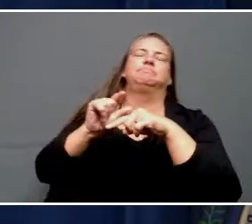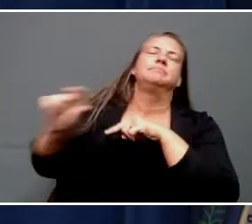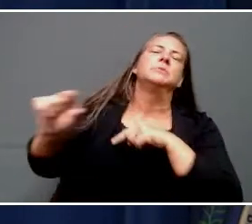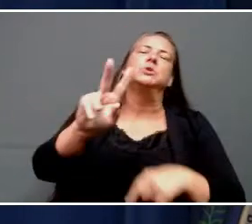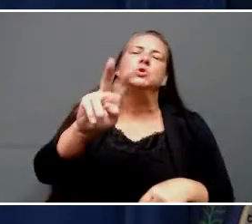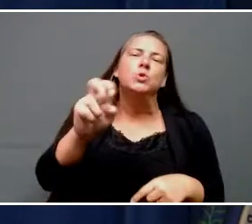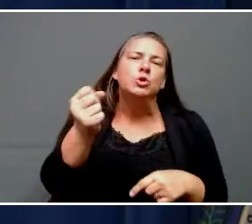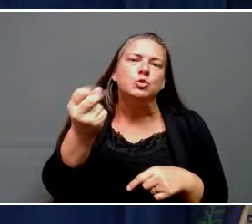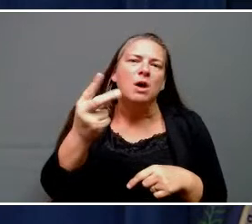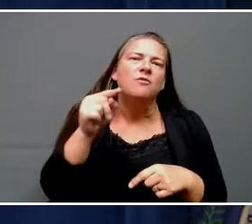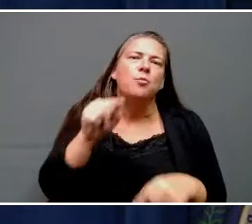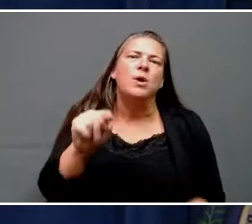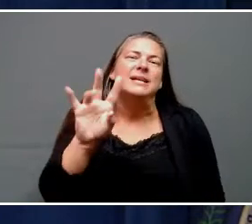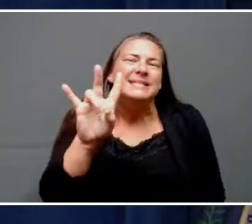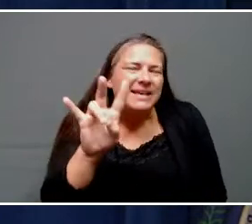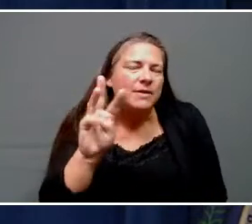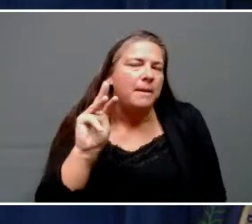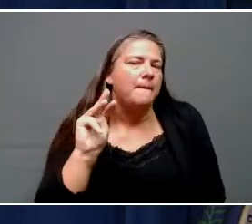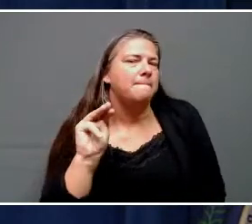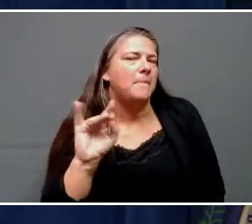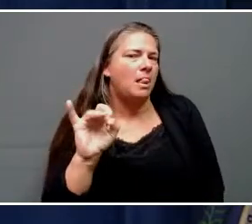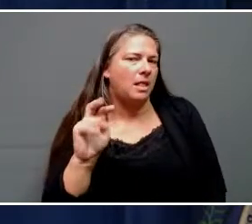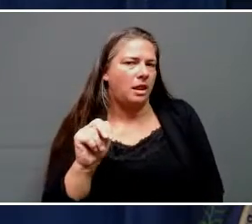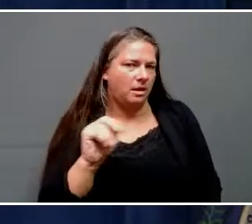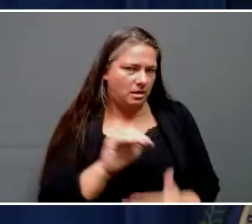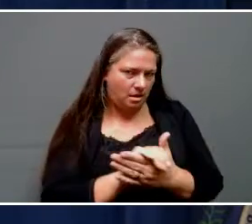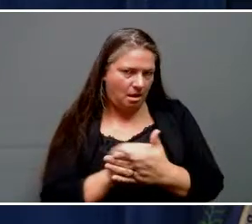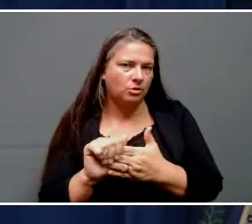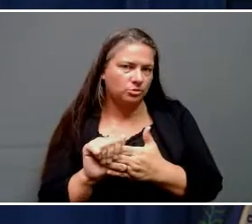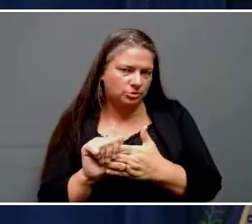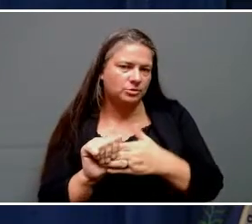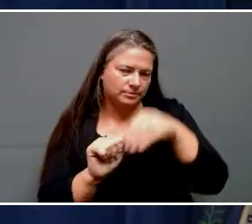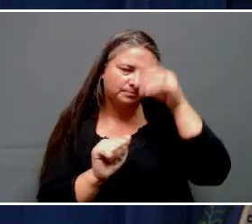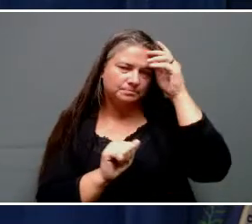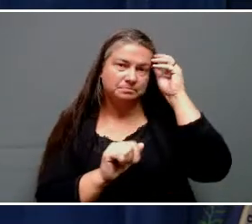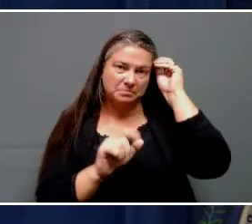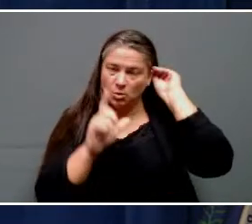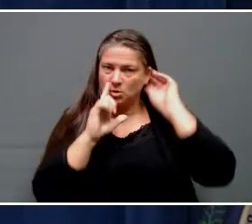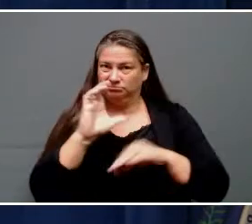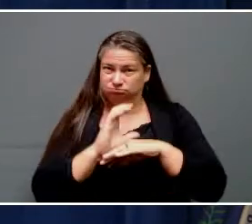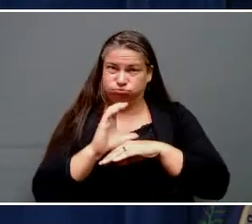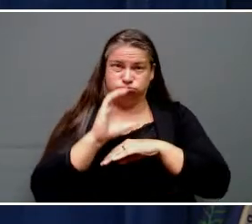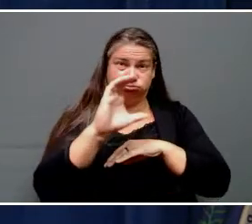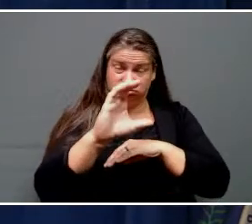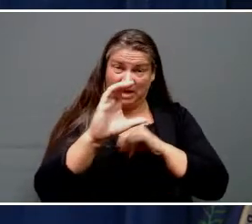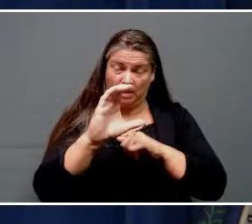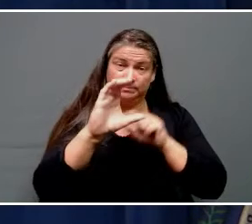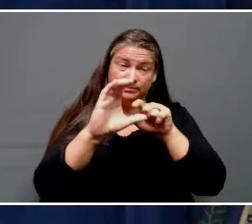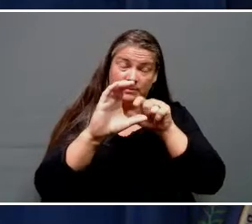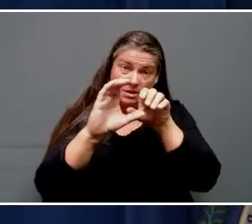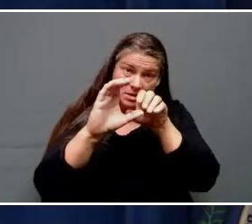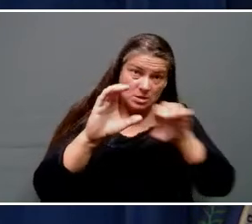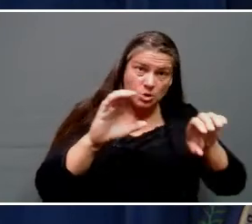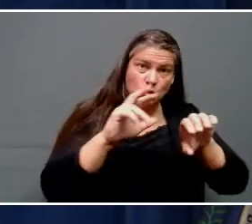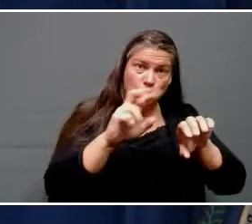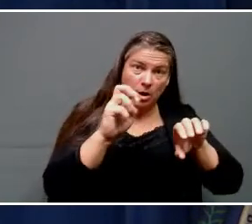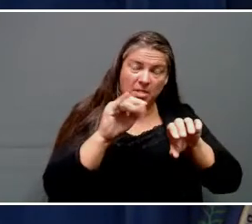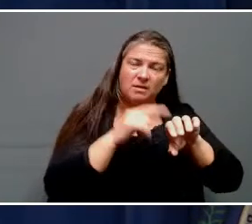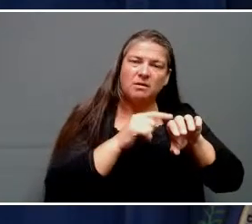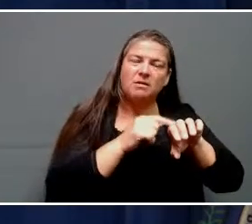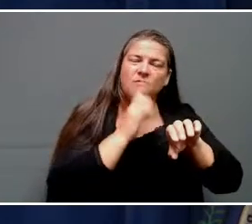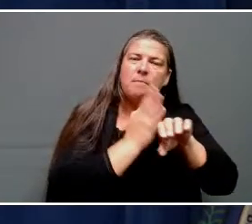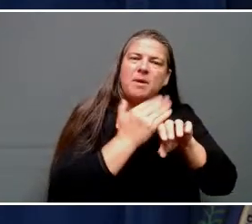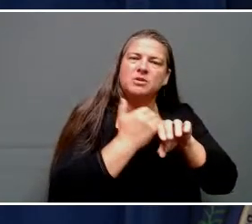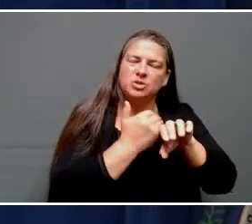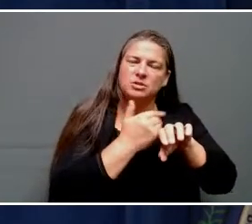.7 million. It breaks down to a couple of buckets. First, $200 million from the Budget Reserve Trust Fund that currently